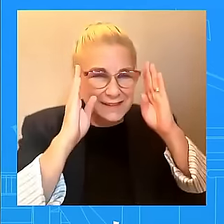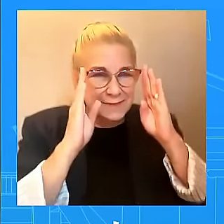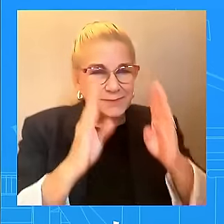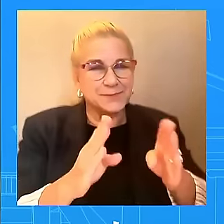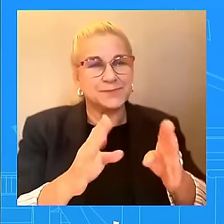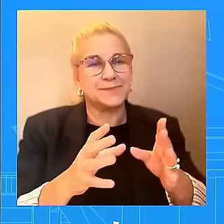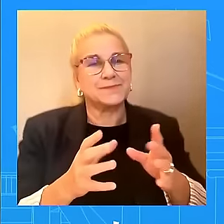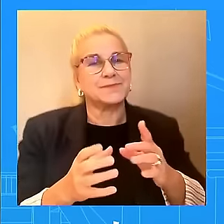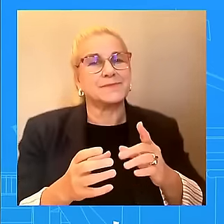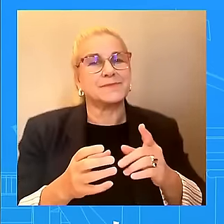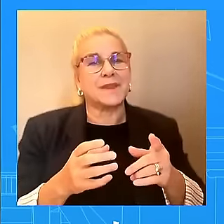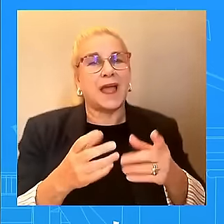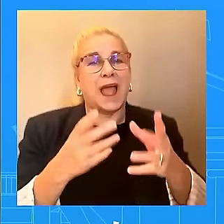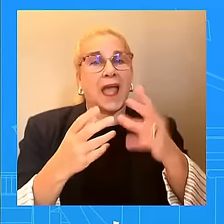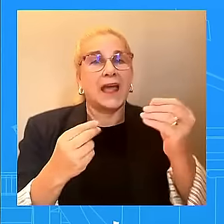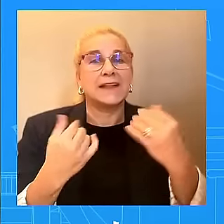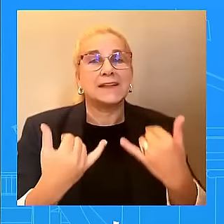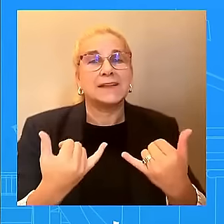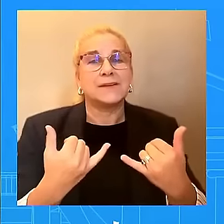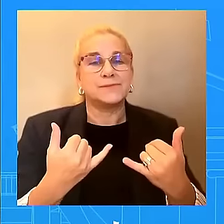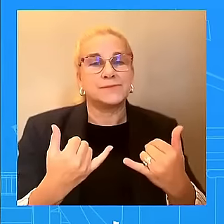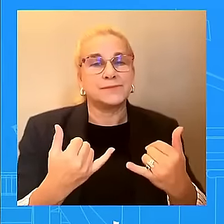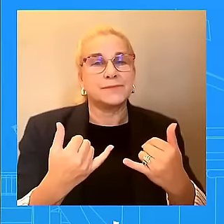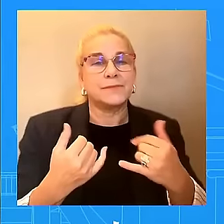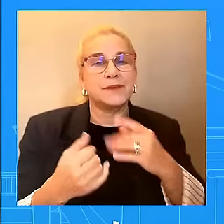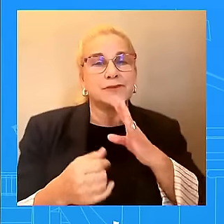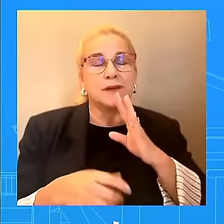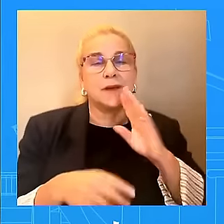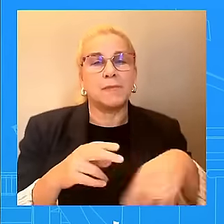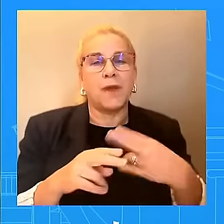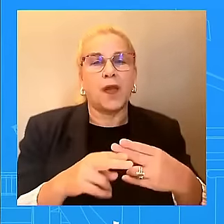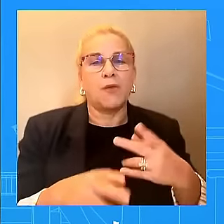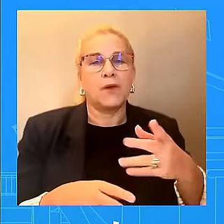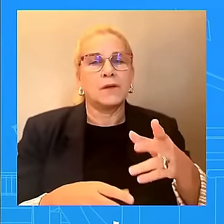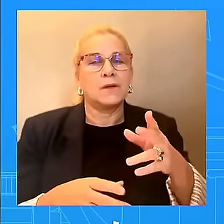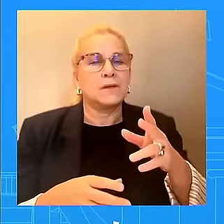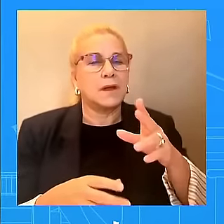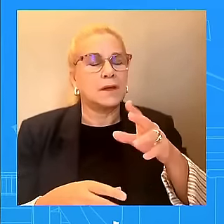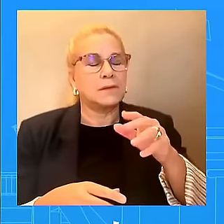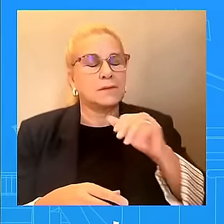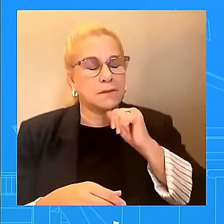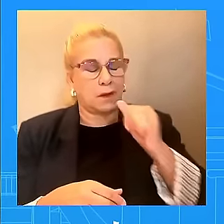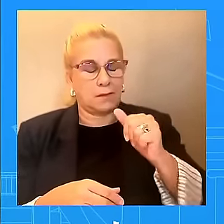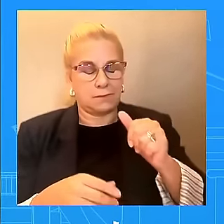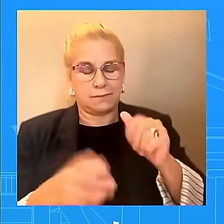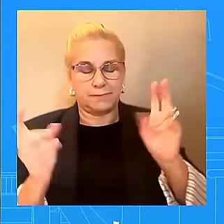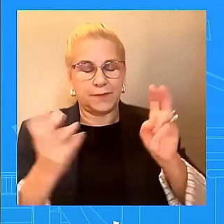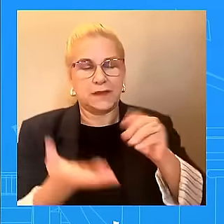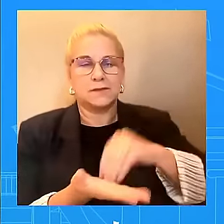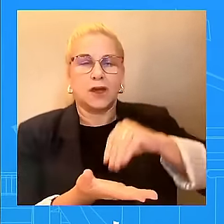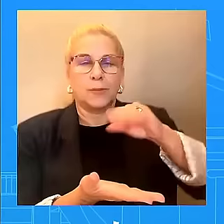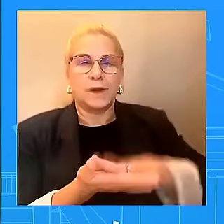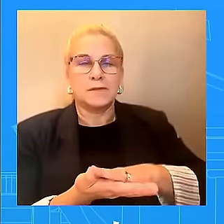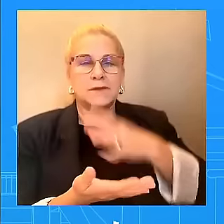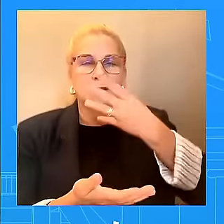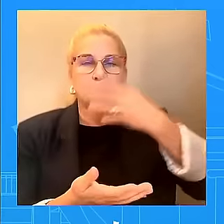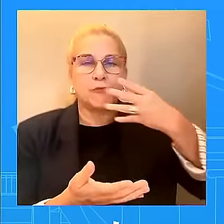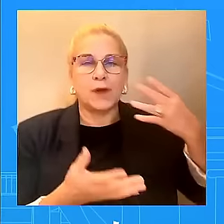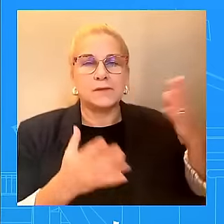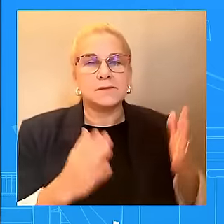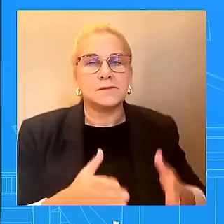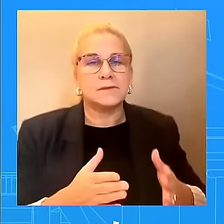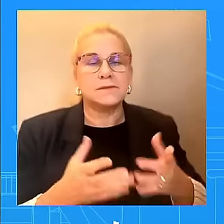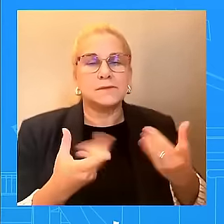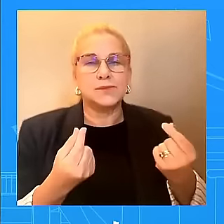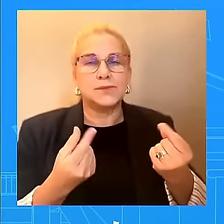response needs. That's the fact. Another falsehood, FEMA confiscating Haleen survivor property. That's false.